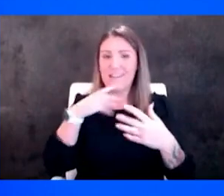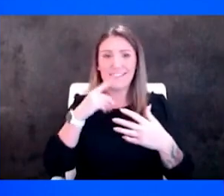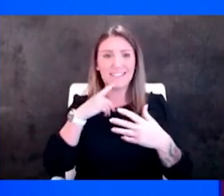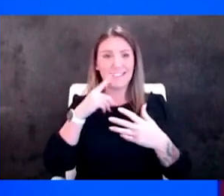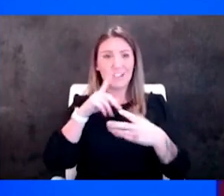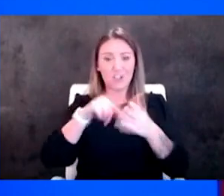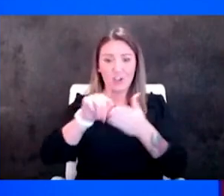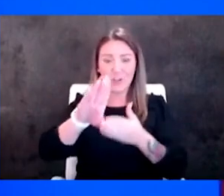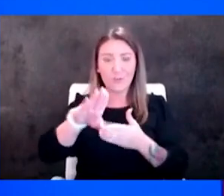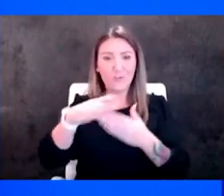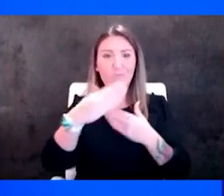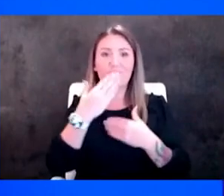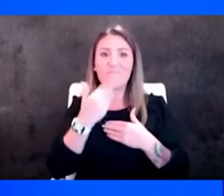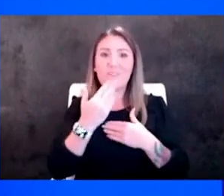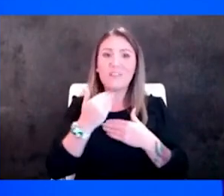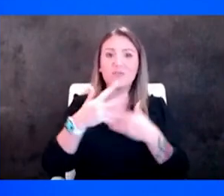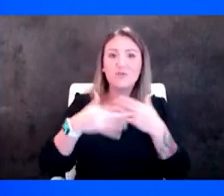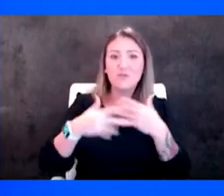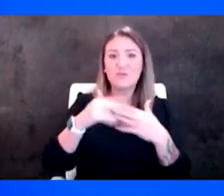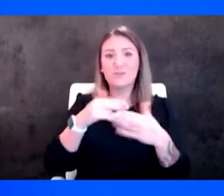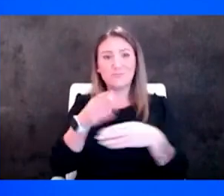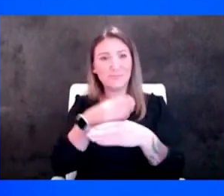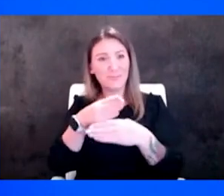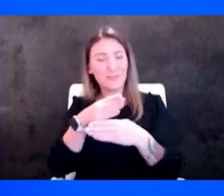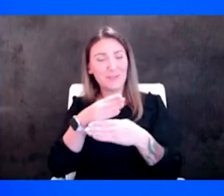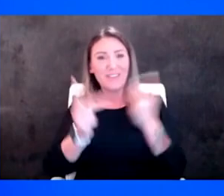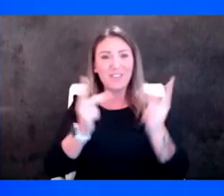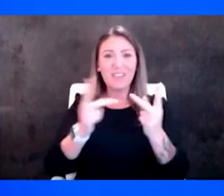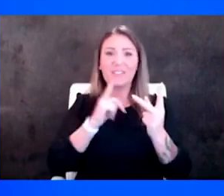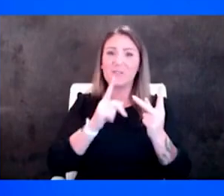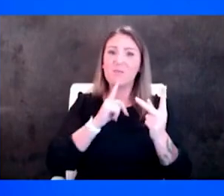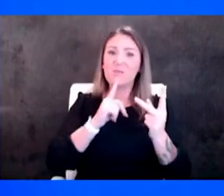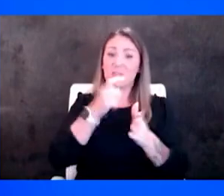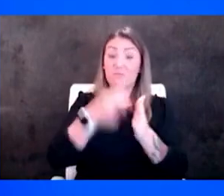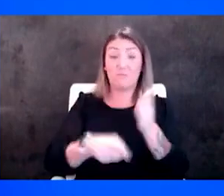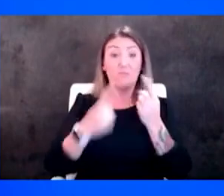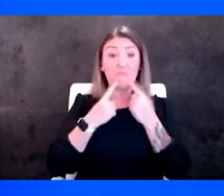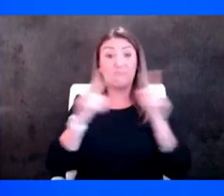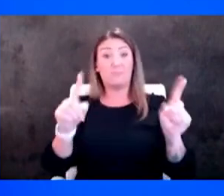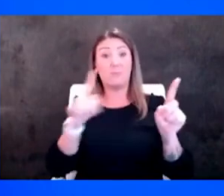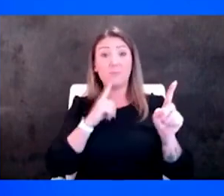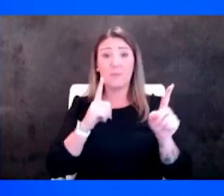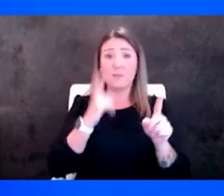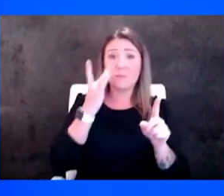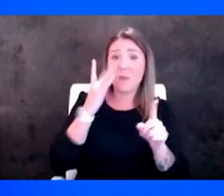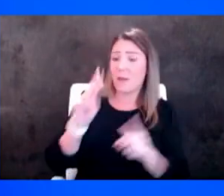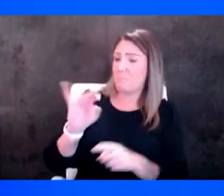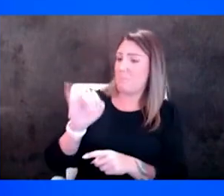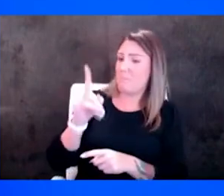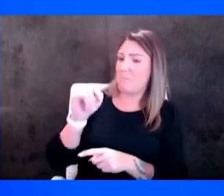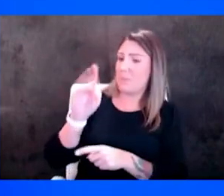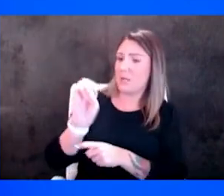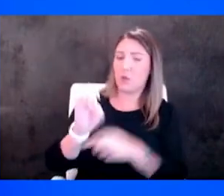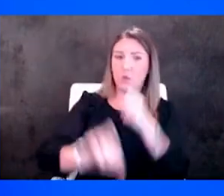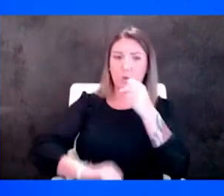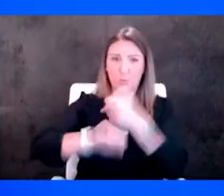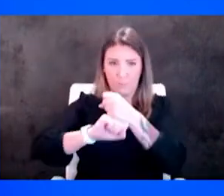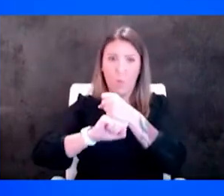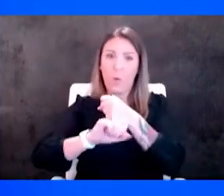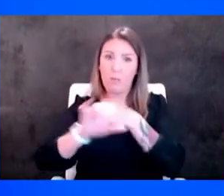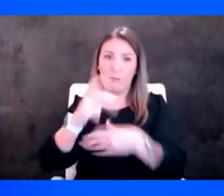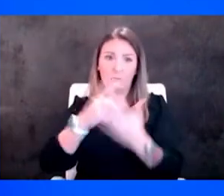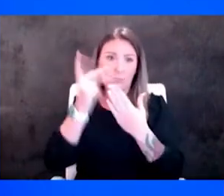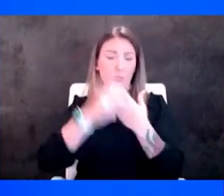physician visits so it's really been very cost effective which is why medicare is so supportive of this program but it also